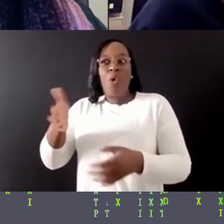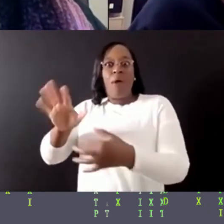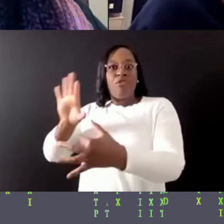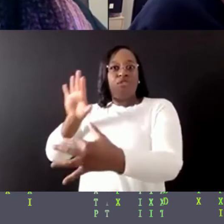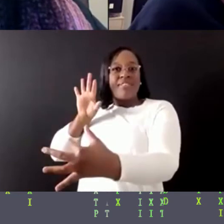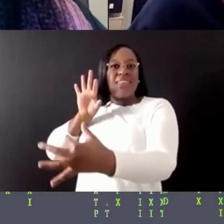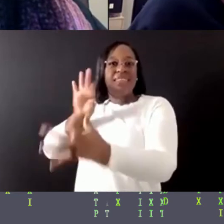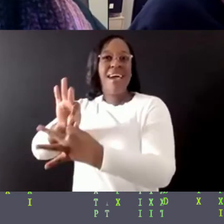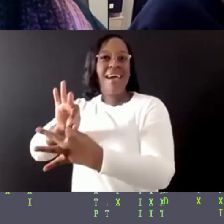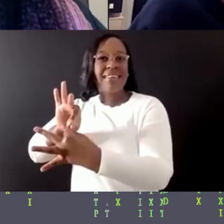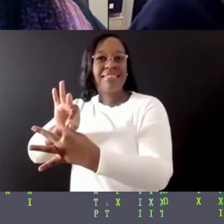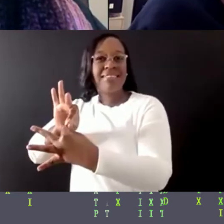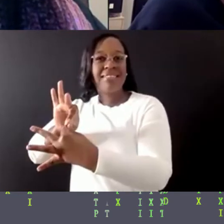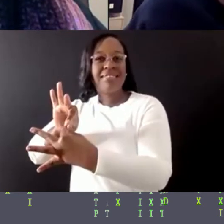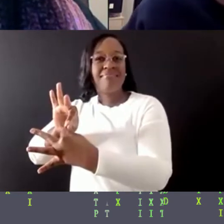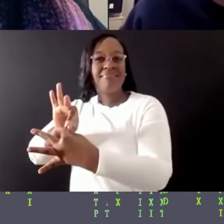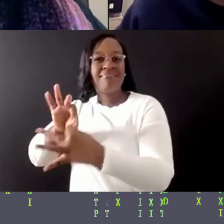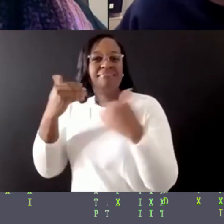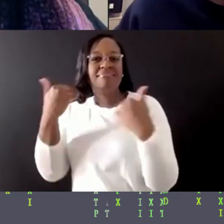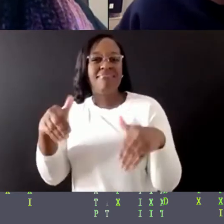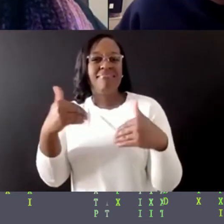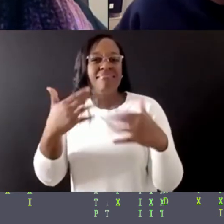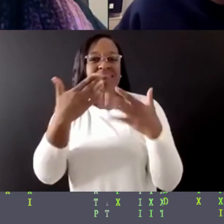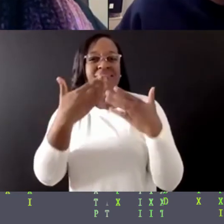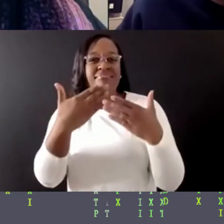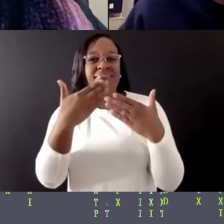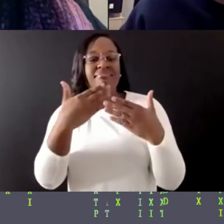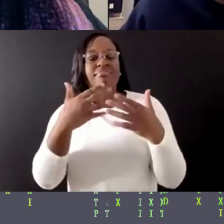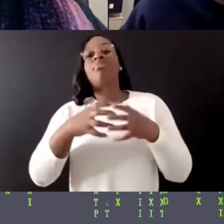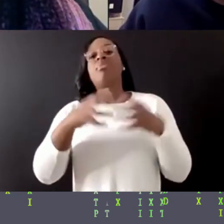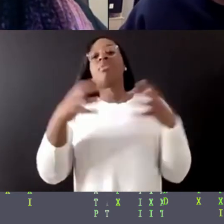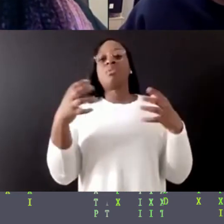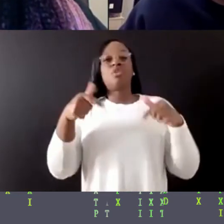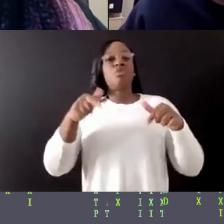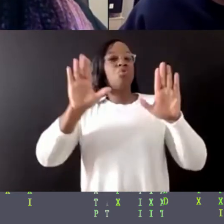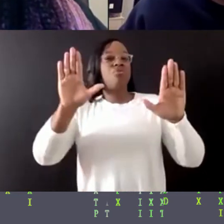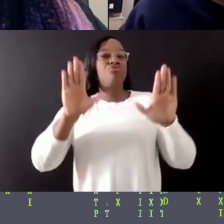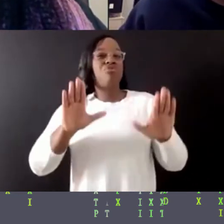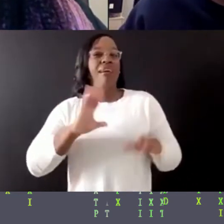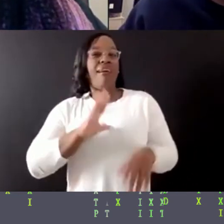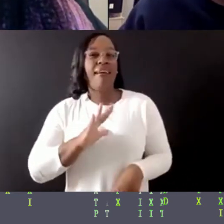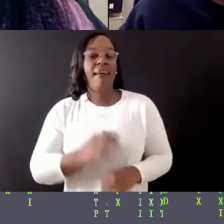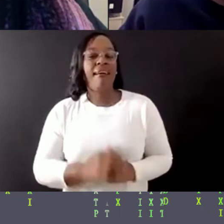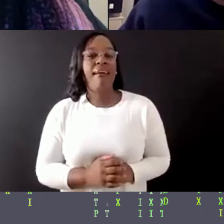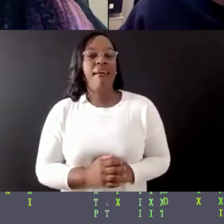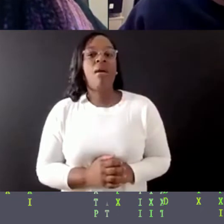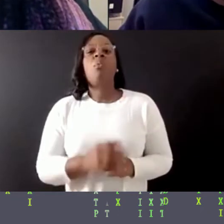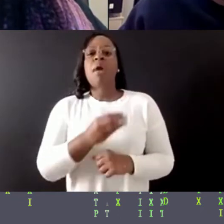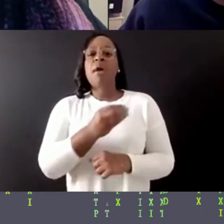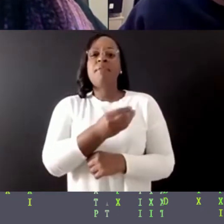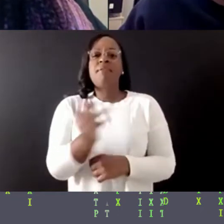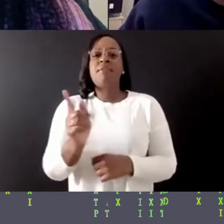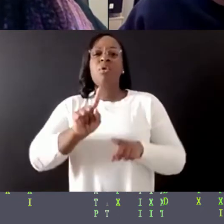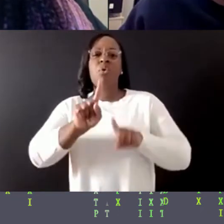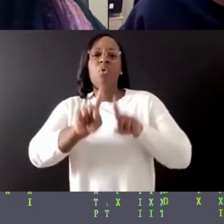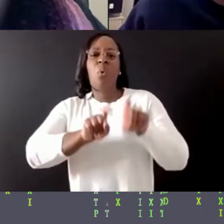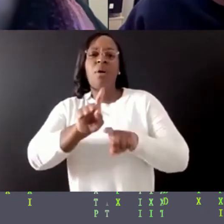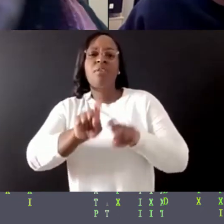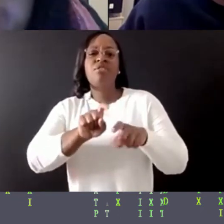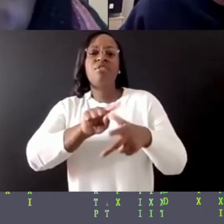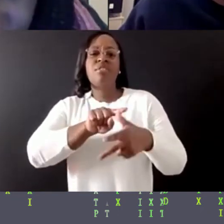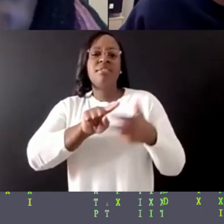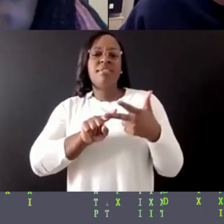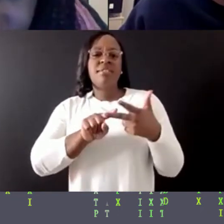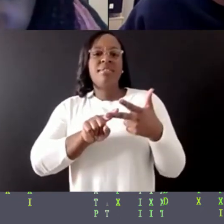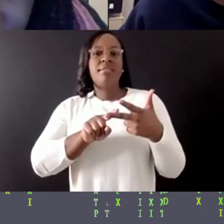uh, this was so great. Thank y'all so much. Um, we do have a few, uh, questions posed in the Q and A. Um,